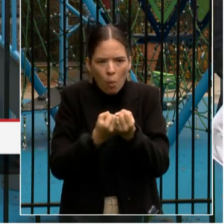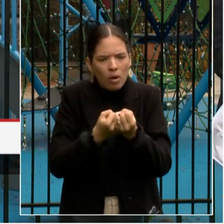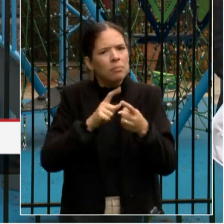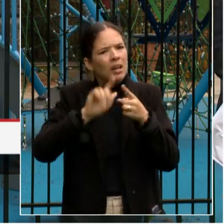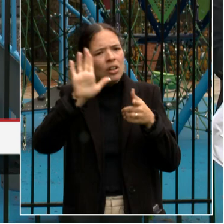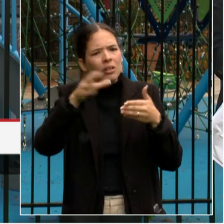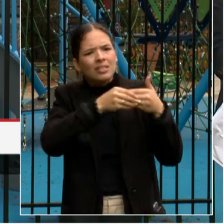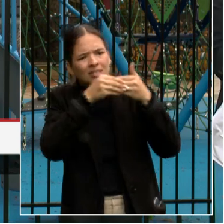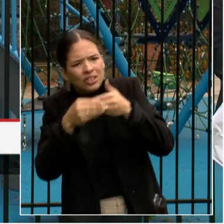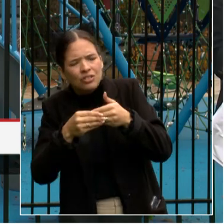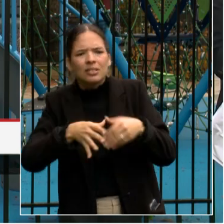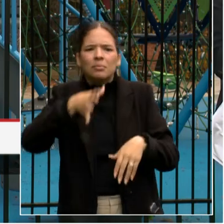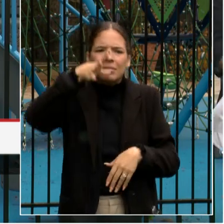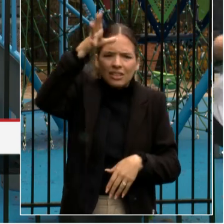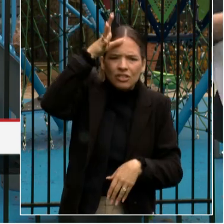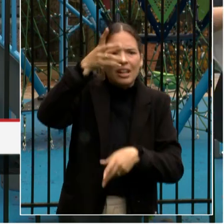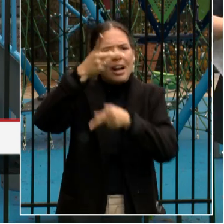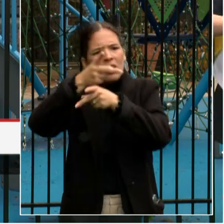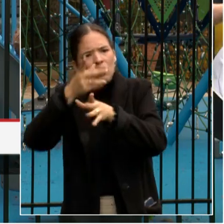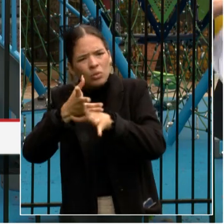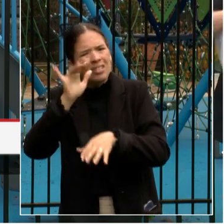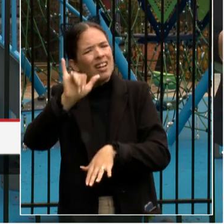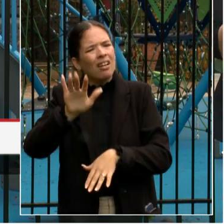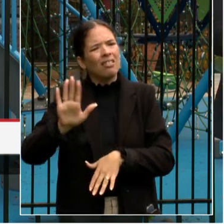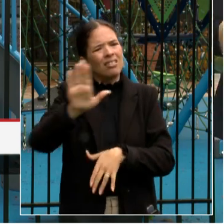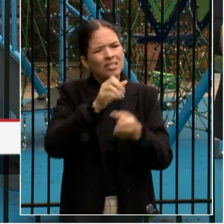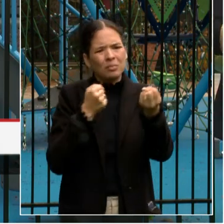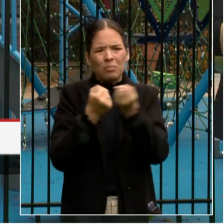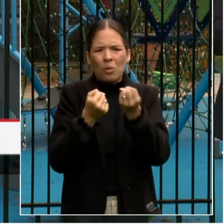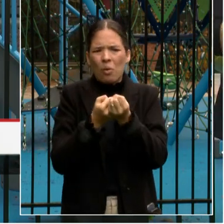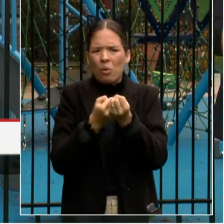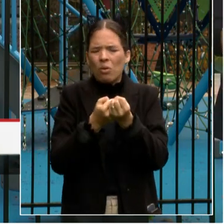parents and guardians that support the families here at Orchester Adams.